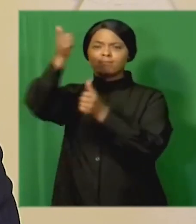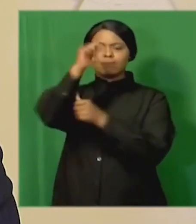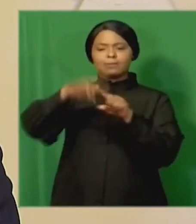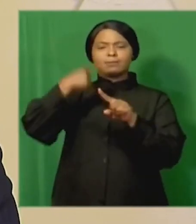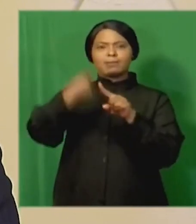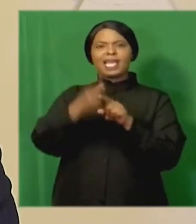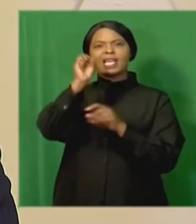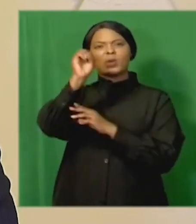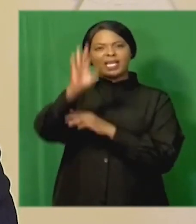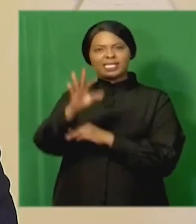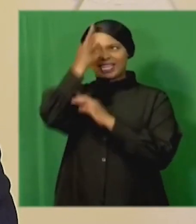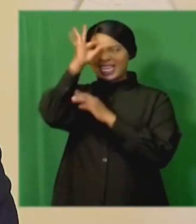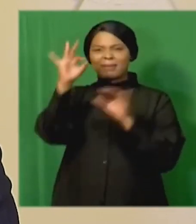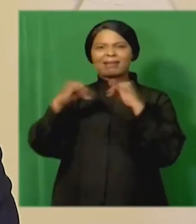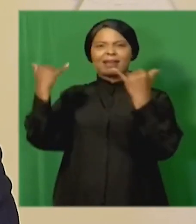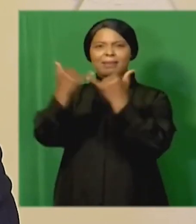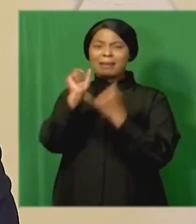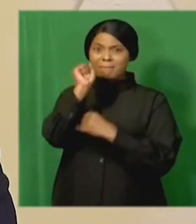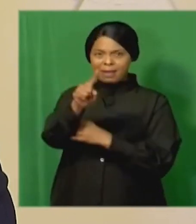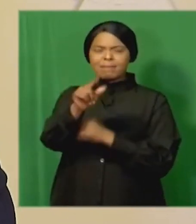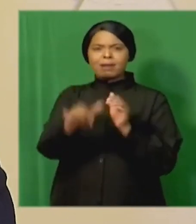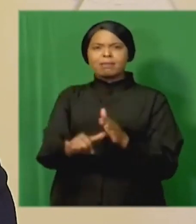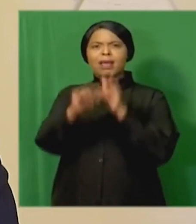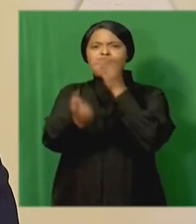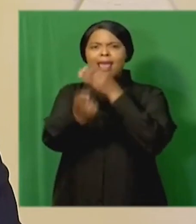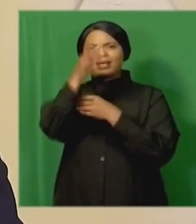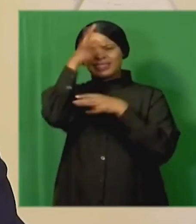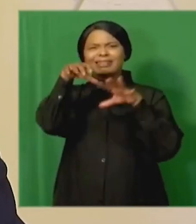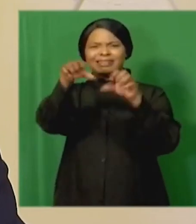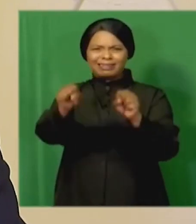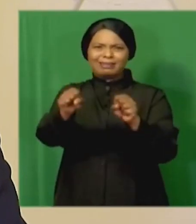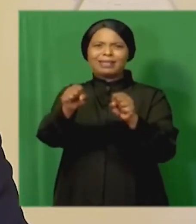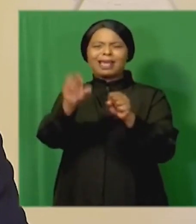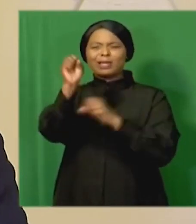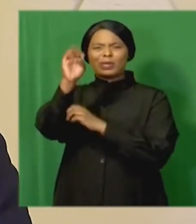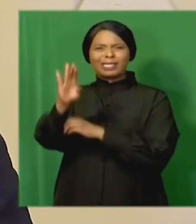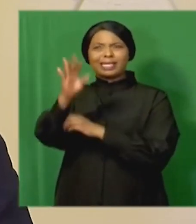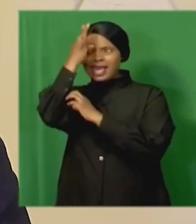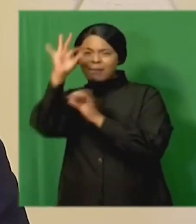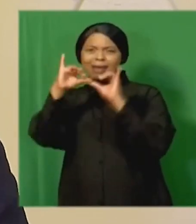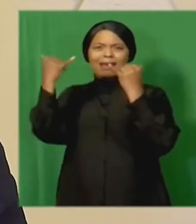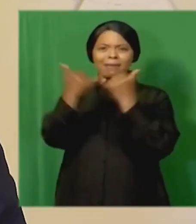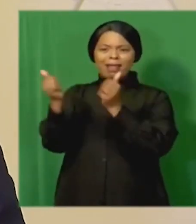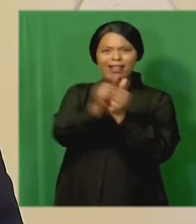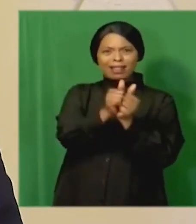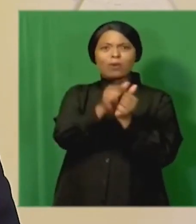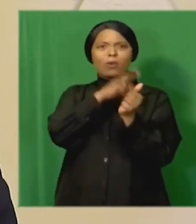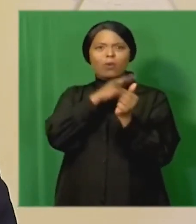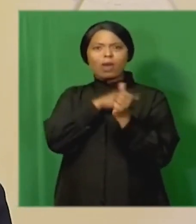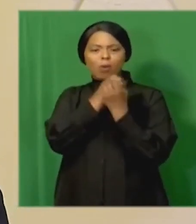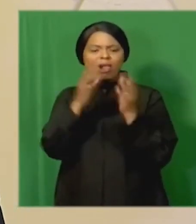owned enterprises was one of the key causes of state capture the lack of compliance